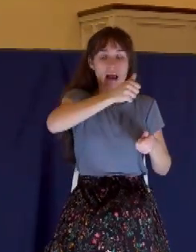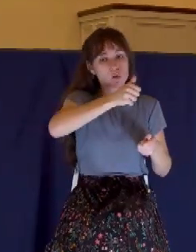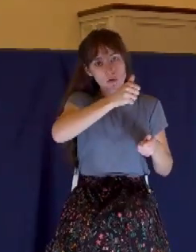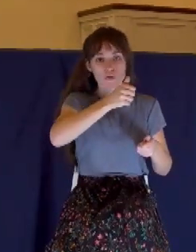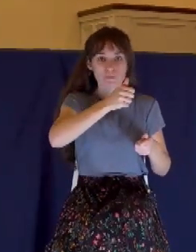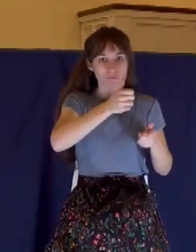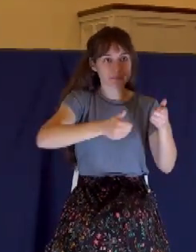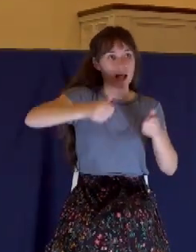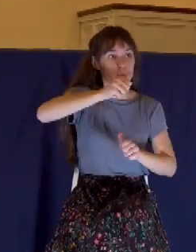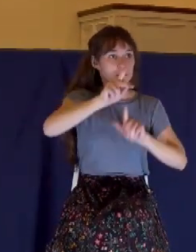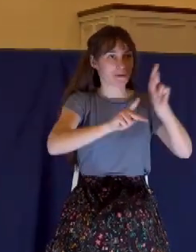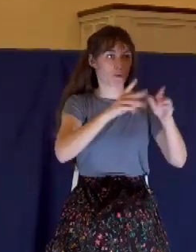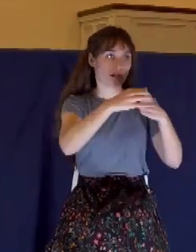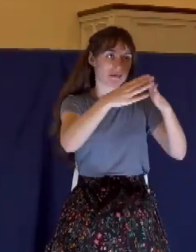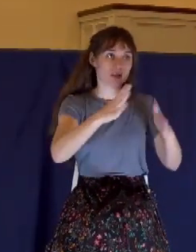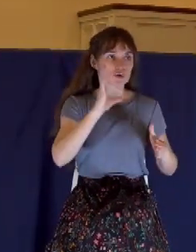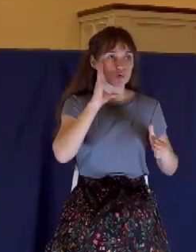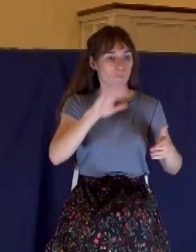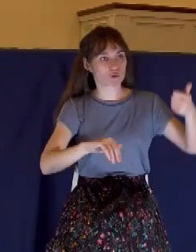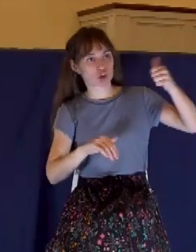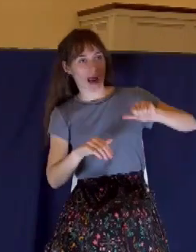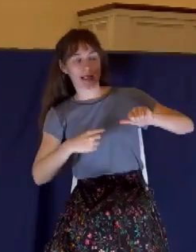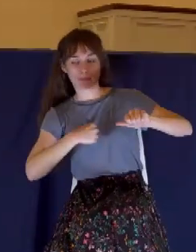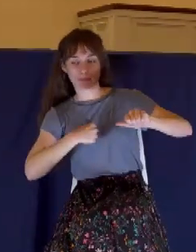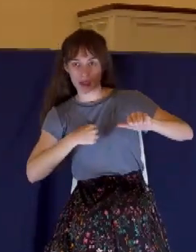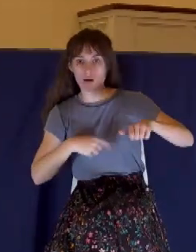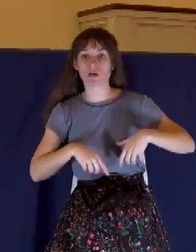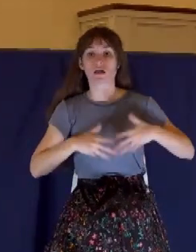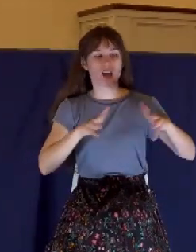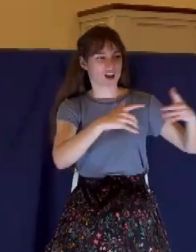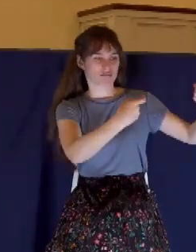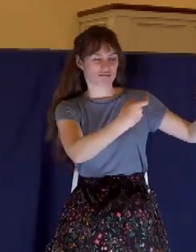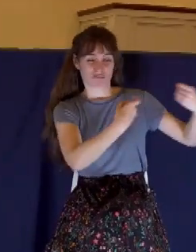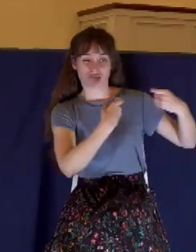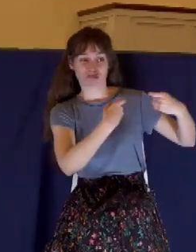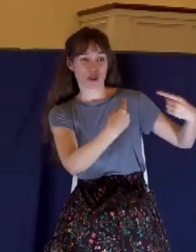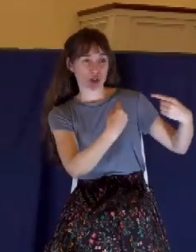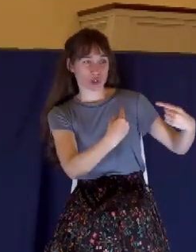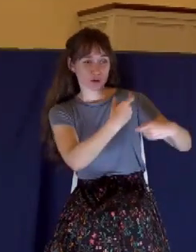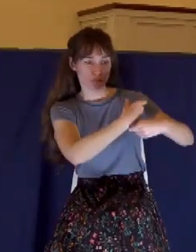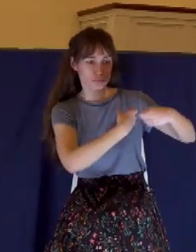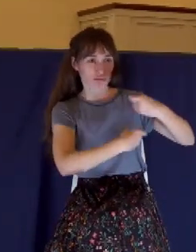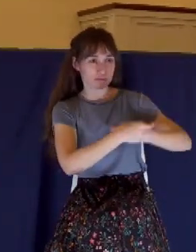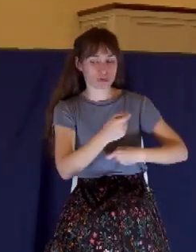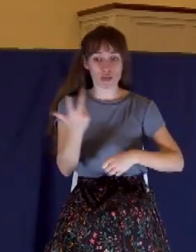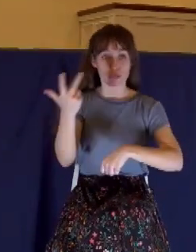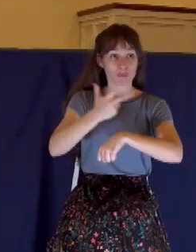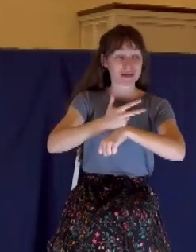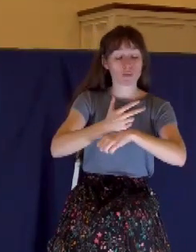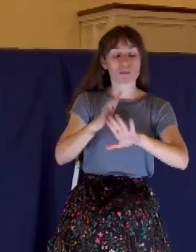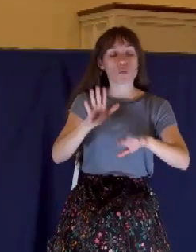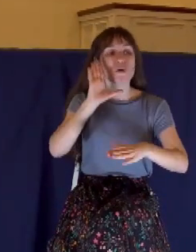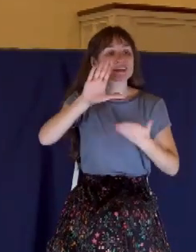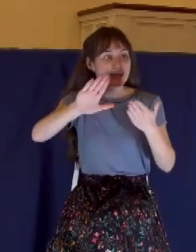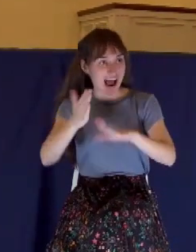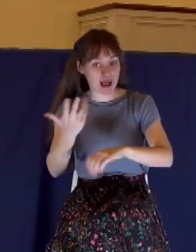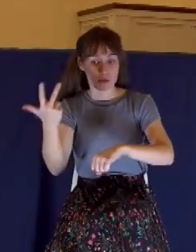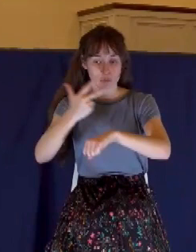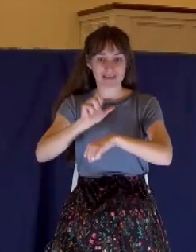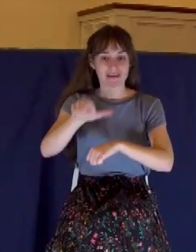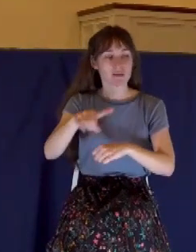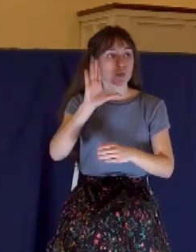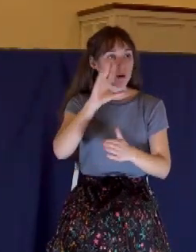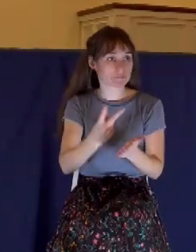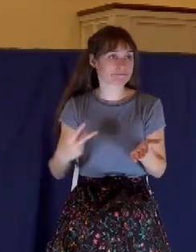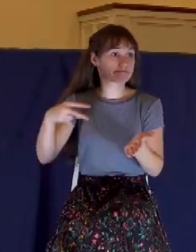and afterward three days arise again. And He spake that saying openly and Peter took them and began to rebuke them. But when He had turned about,